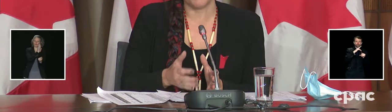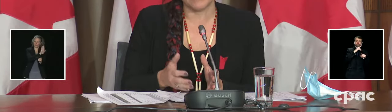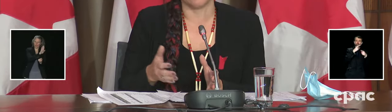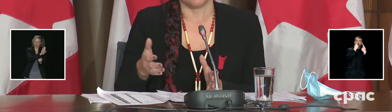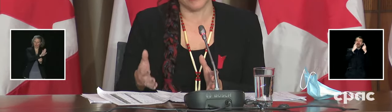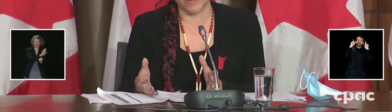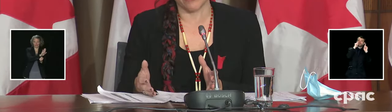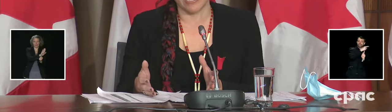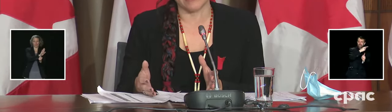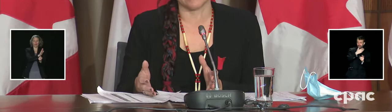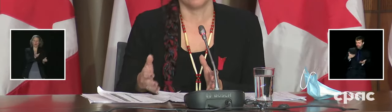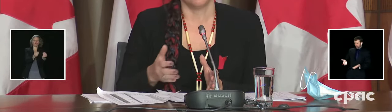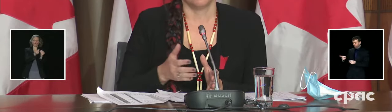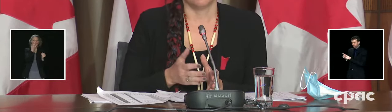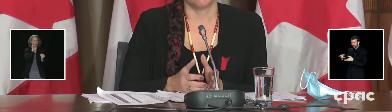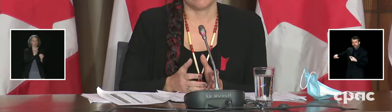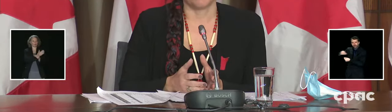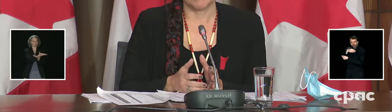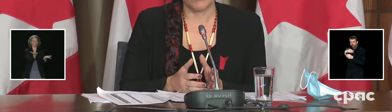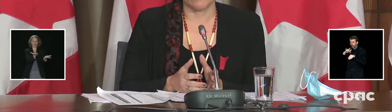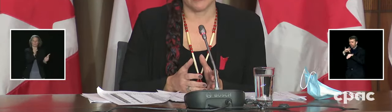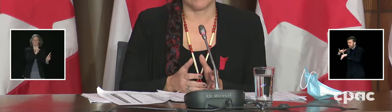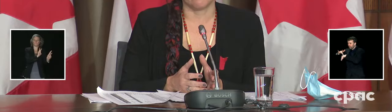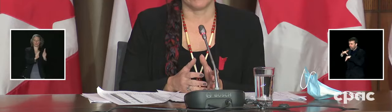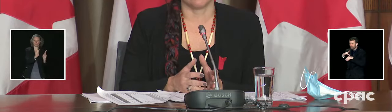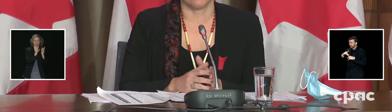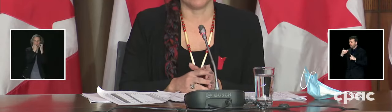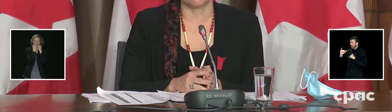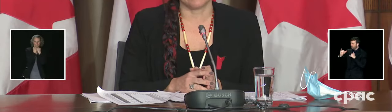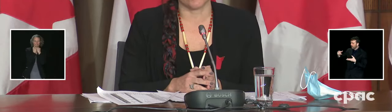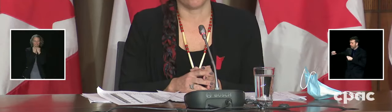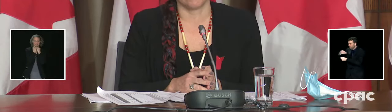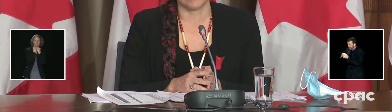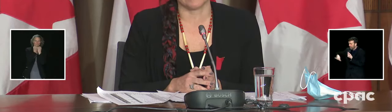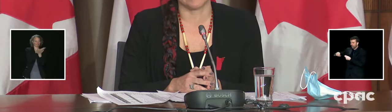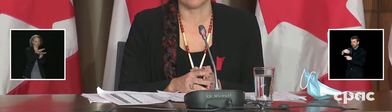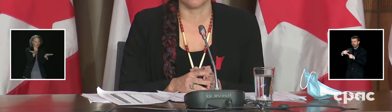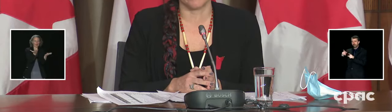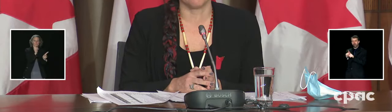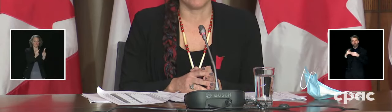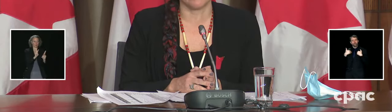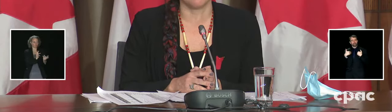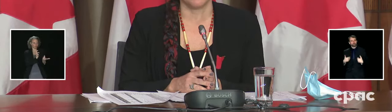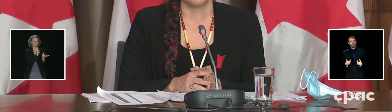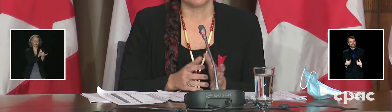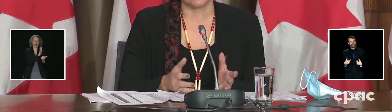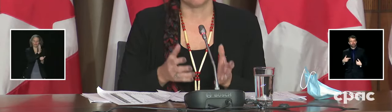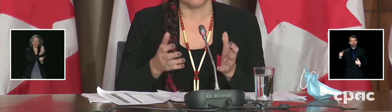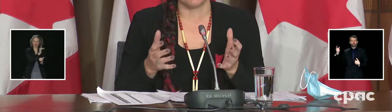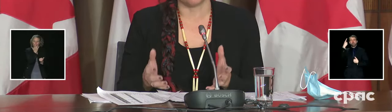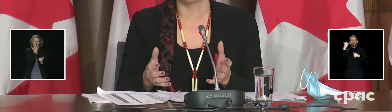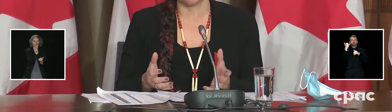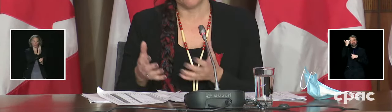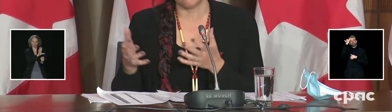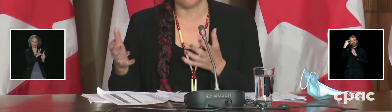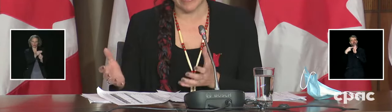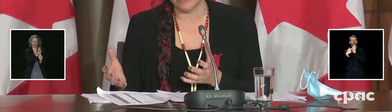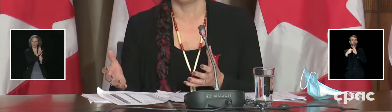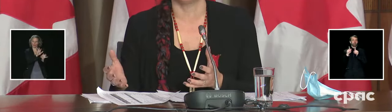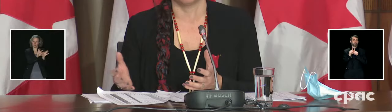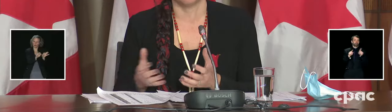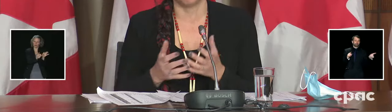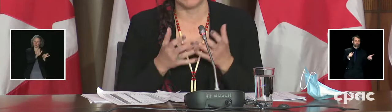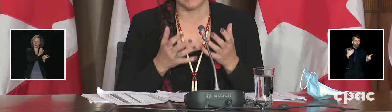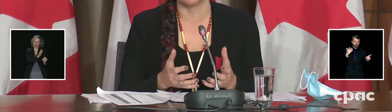human experience that people are having in this context. And so they feel safe and they also feel